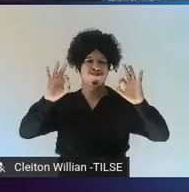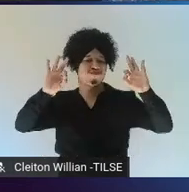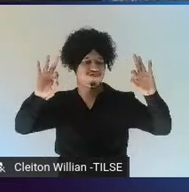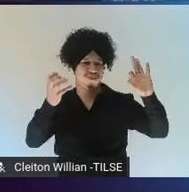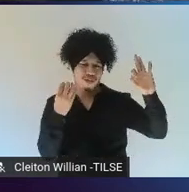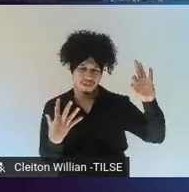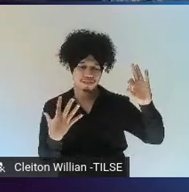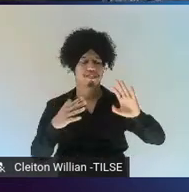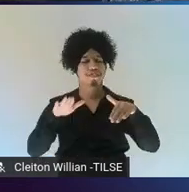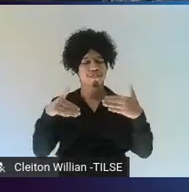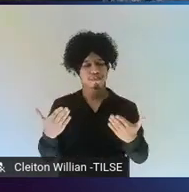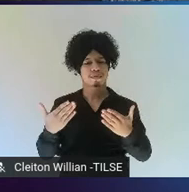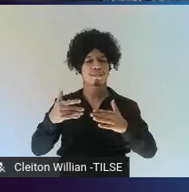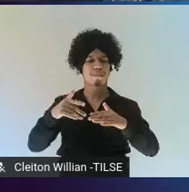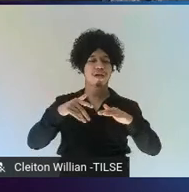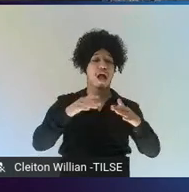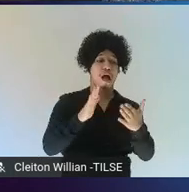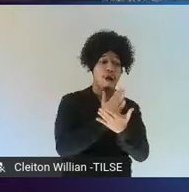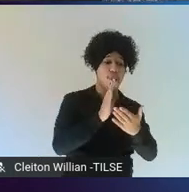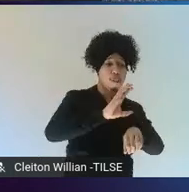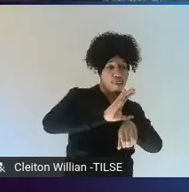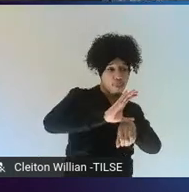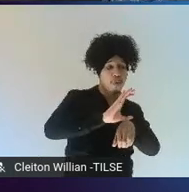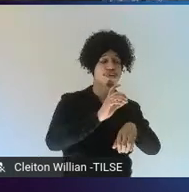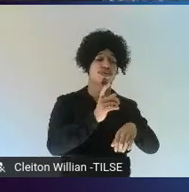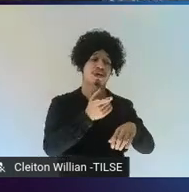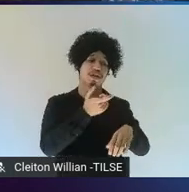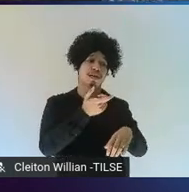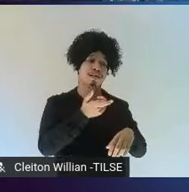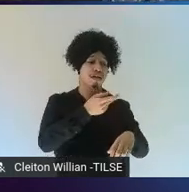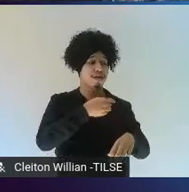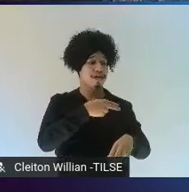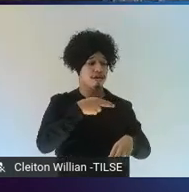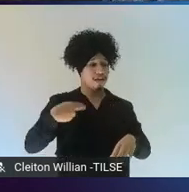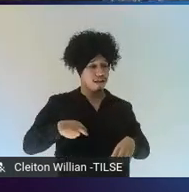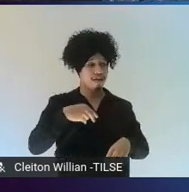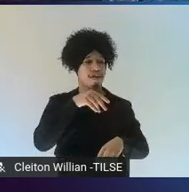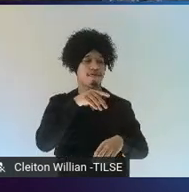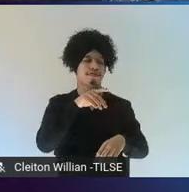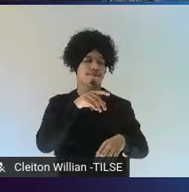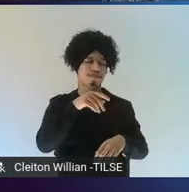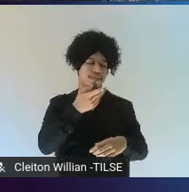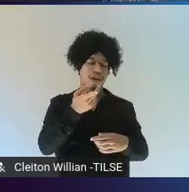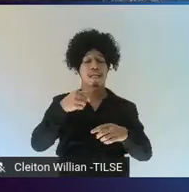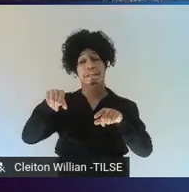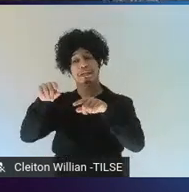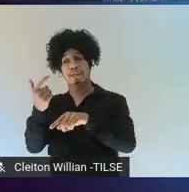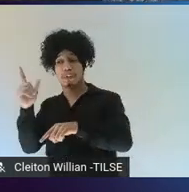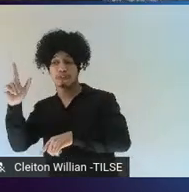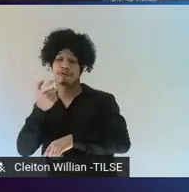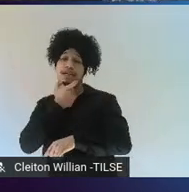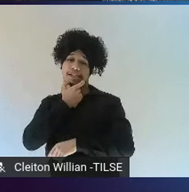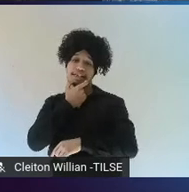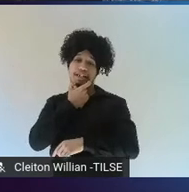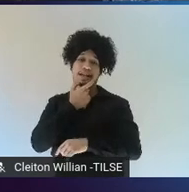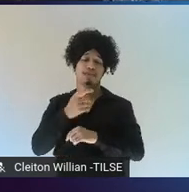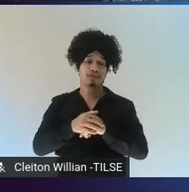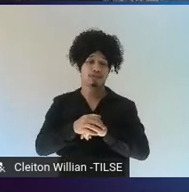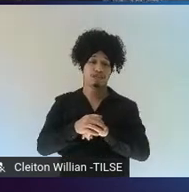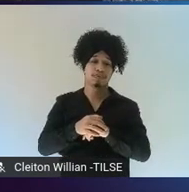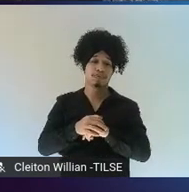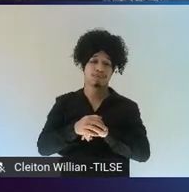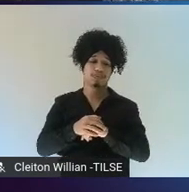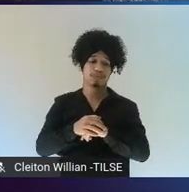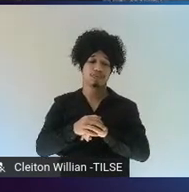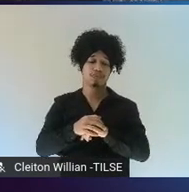courses were delivered in English. So, there was an EMI option, but there was a parallel option that was delivered in Mandarin Chinese.